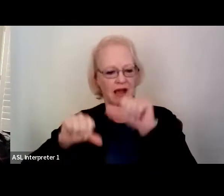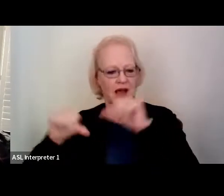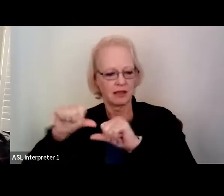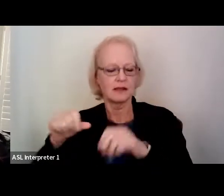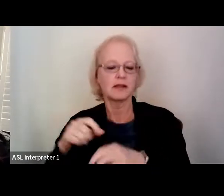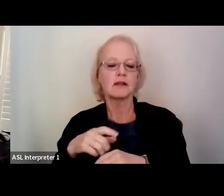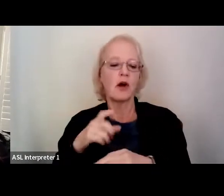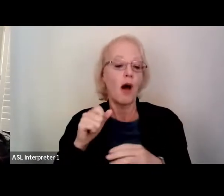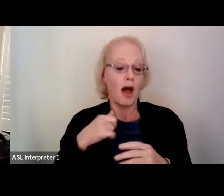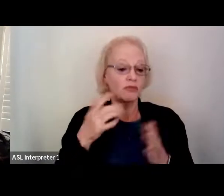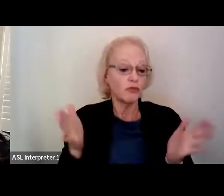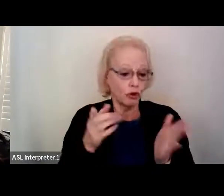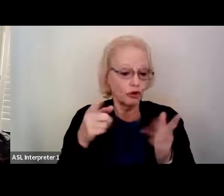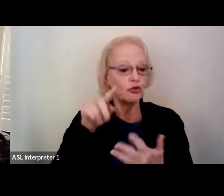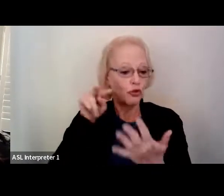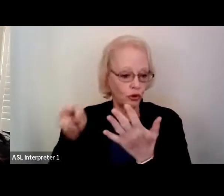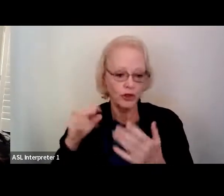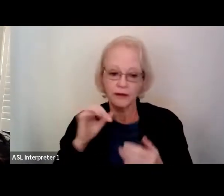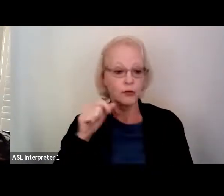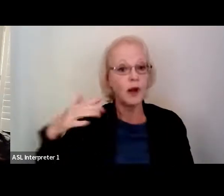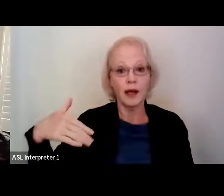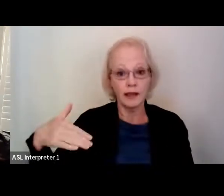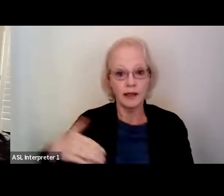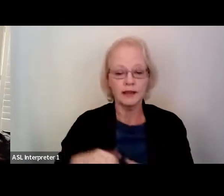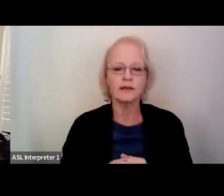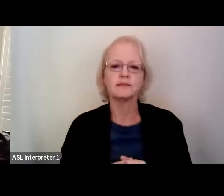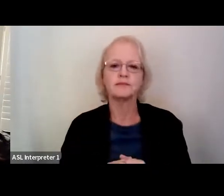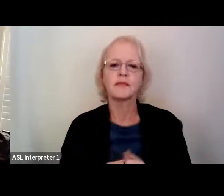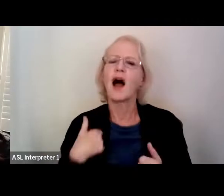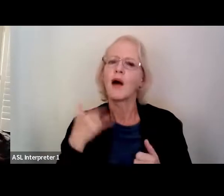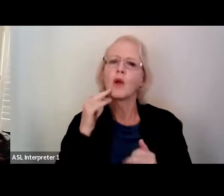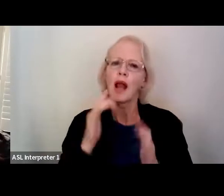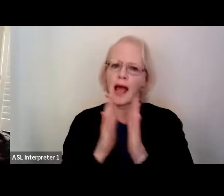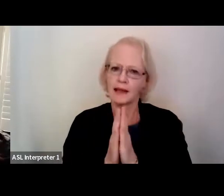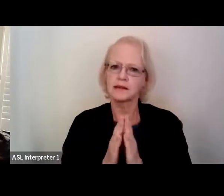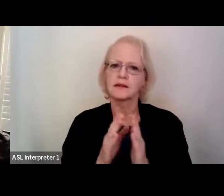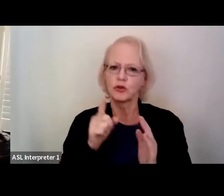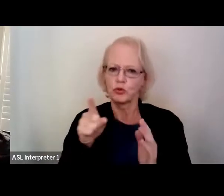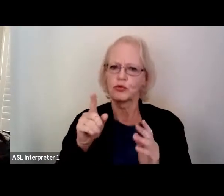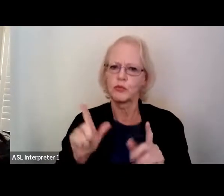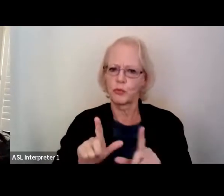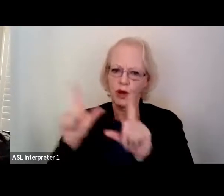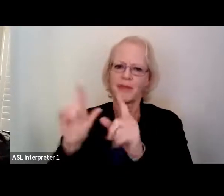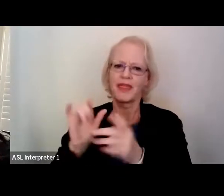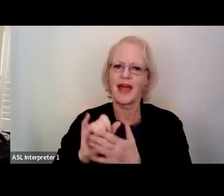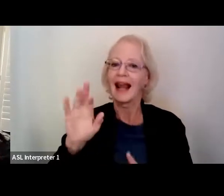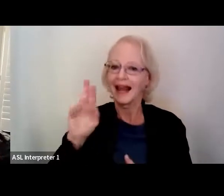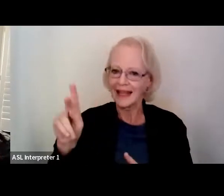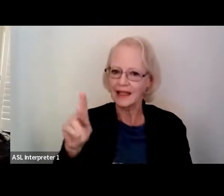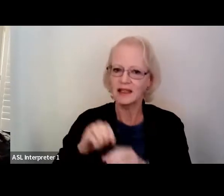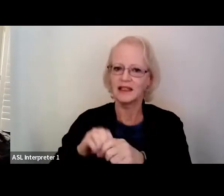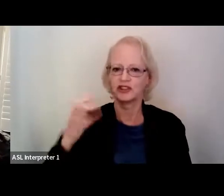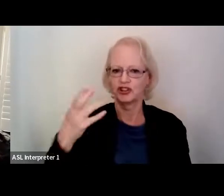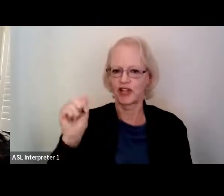yet. Ren, I'm going to ask you to put the link to that page in the chat when you have a moment.